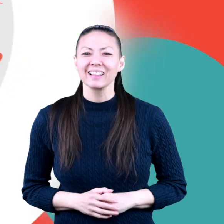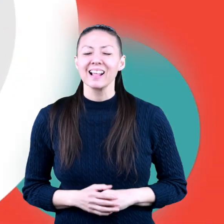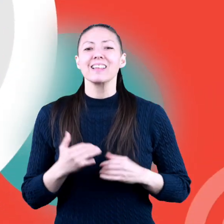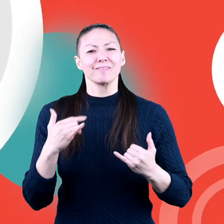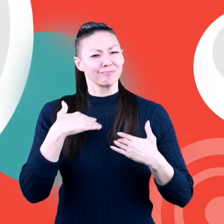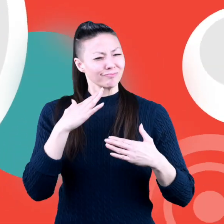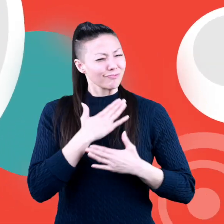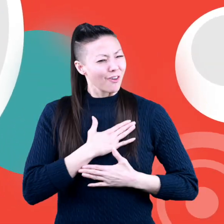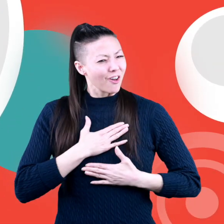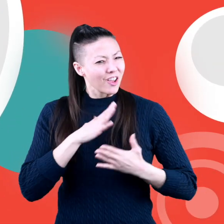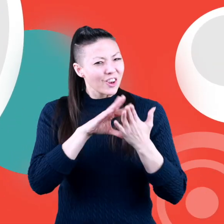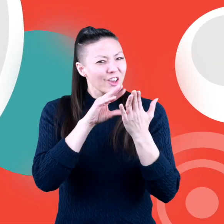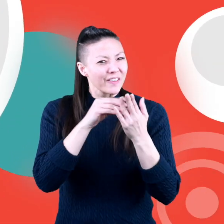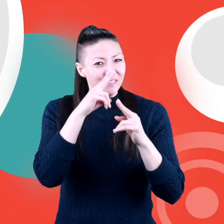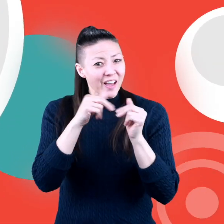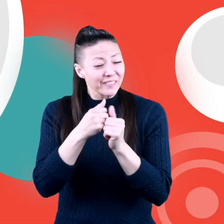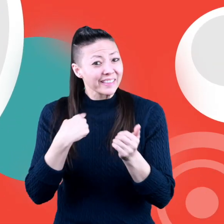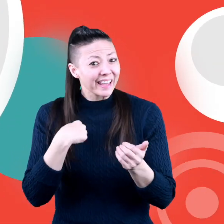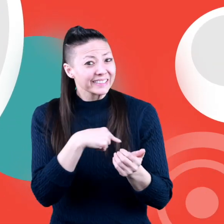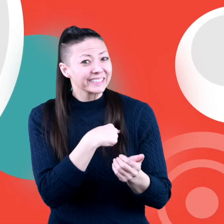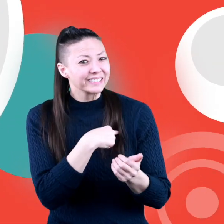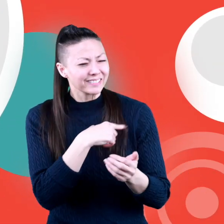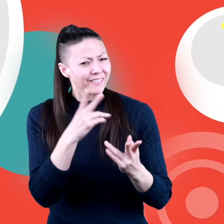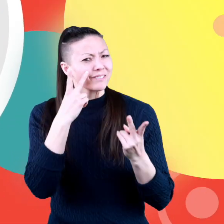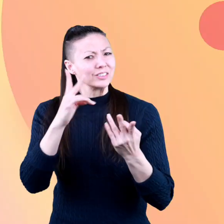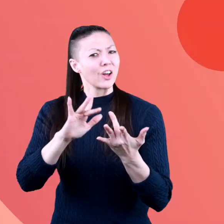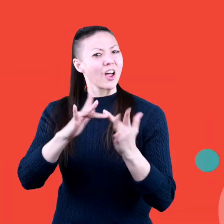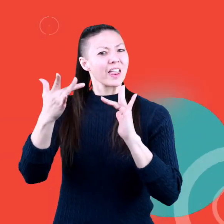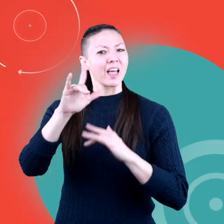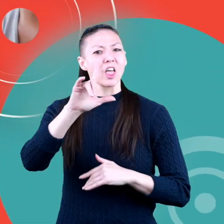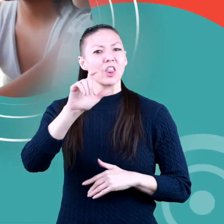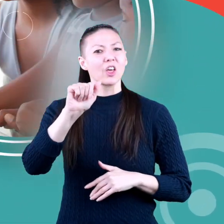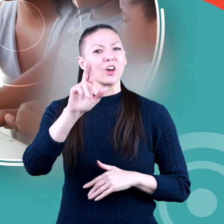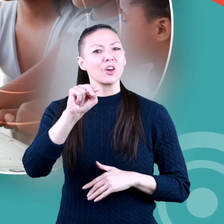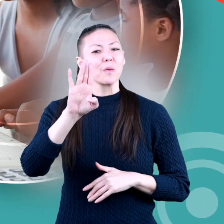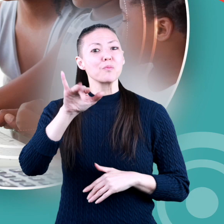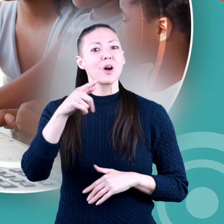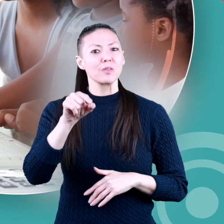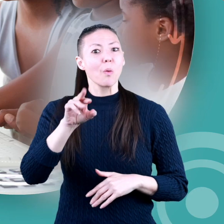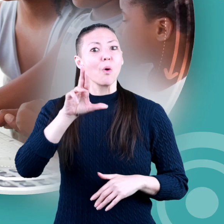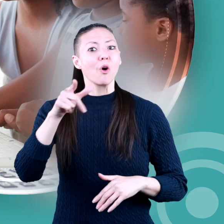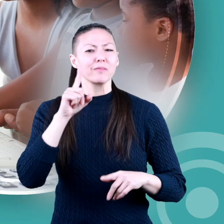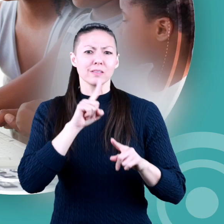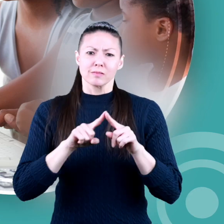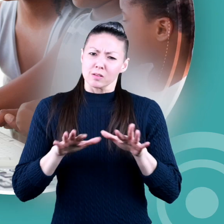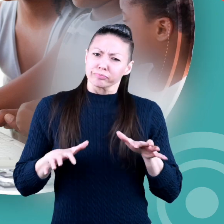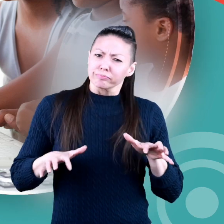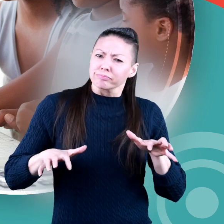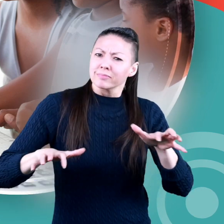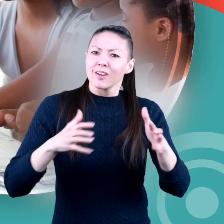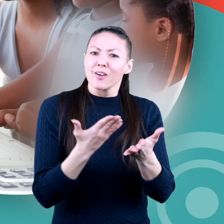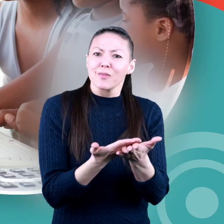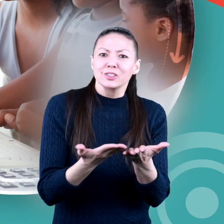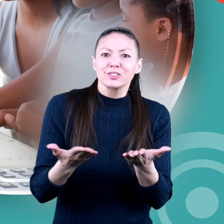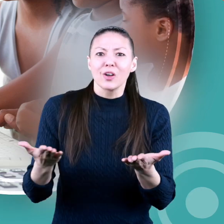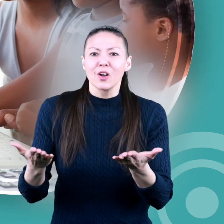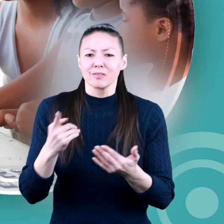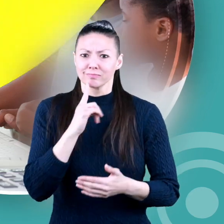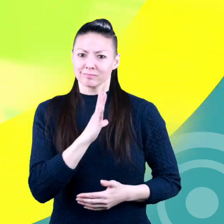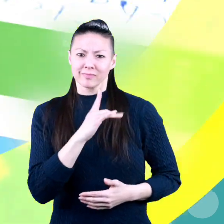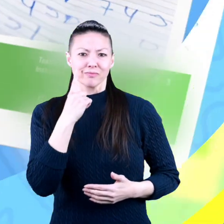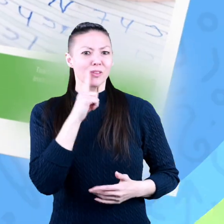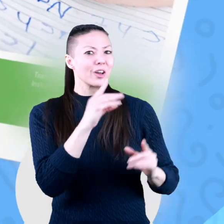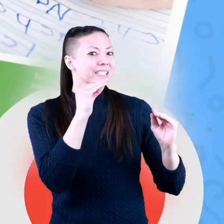Hope you had fun learning with us. Visit us at learnbright.org for thousands of free